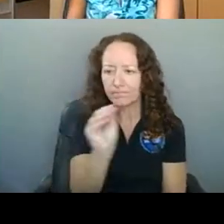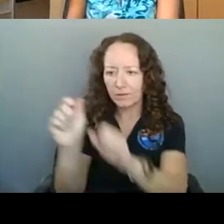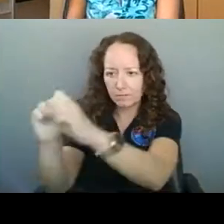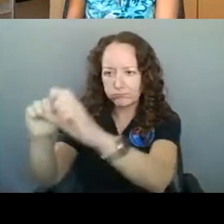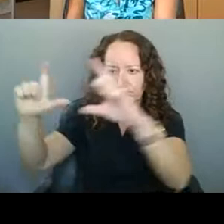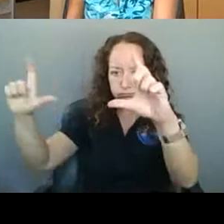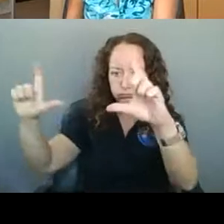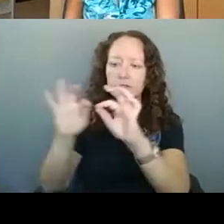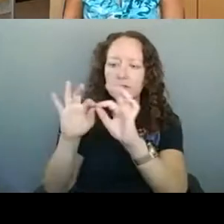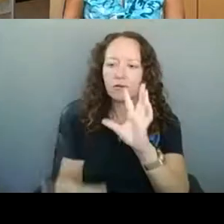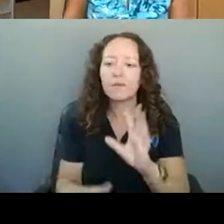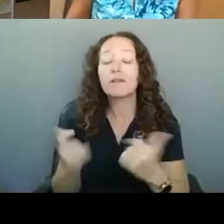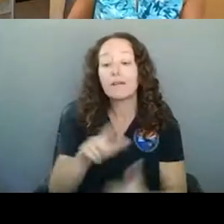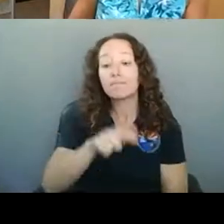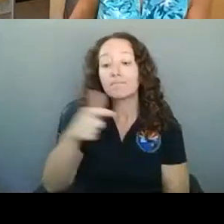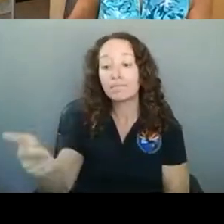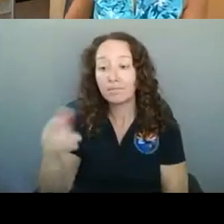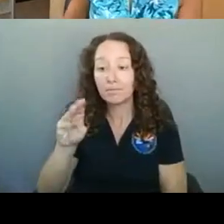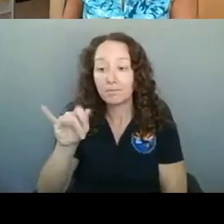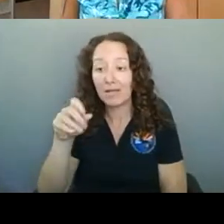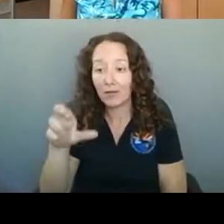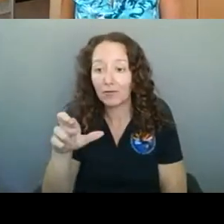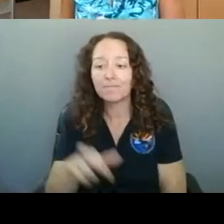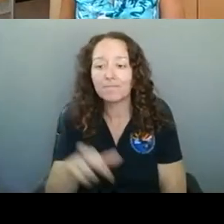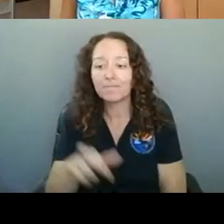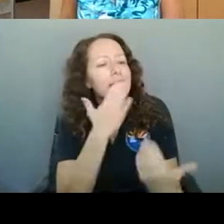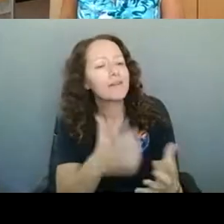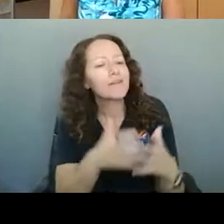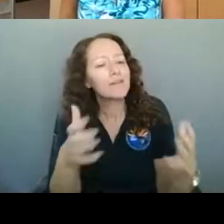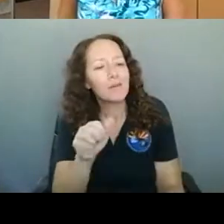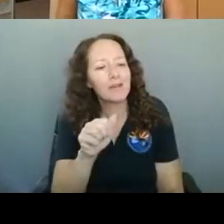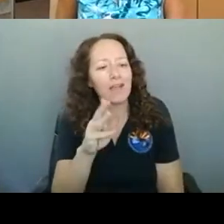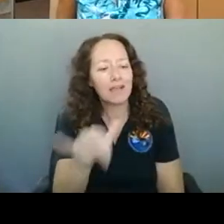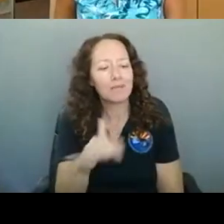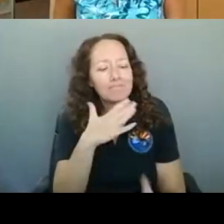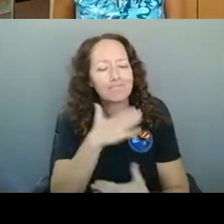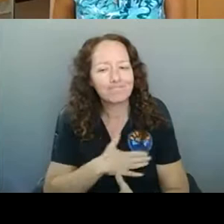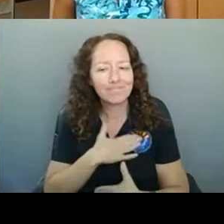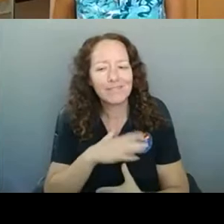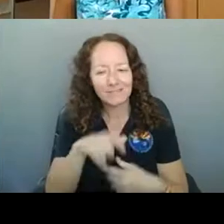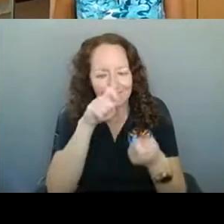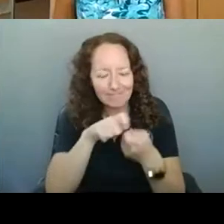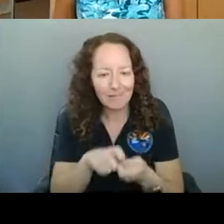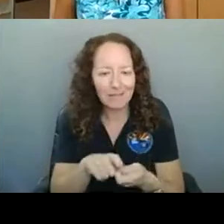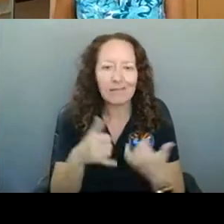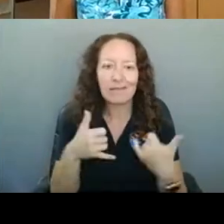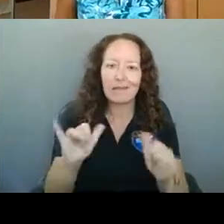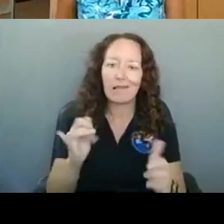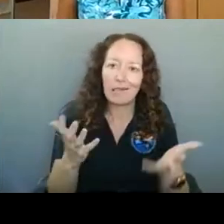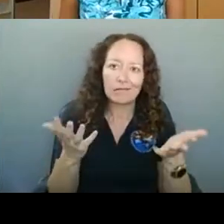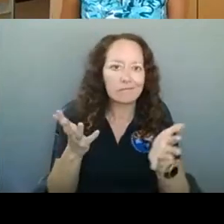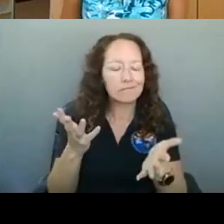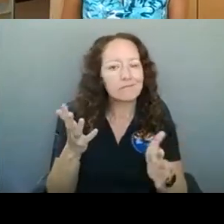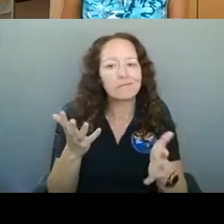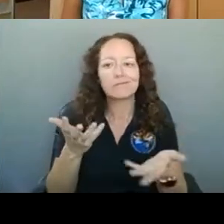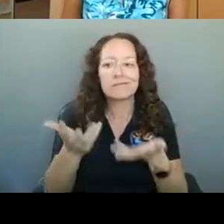All right. Thank you so much, Amy. Appreciate those details. I think we're all learning how to navigate Zoom better every day.